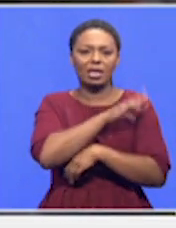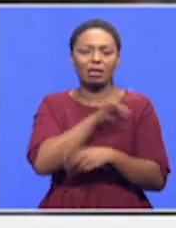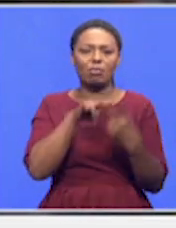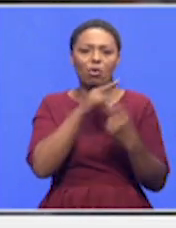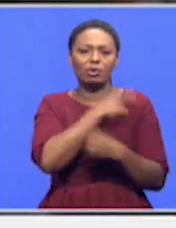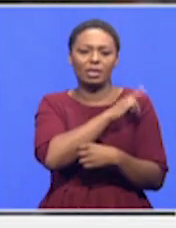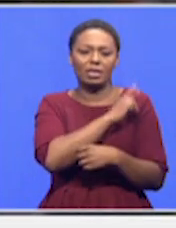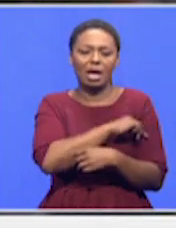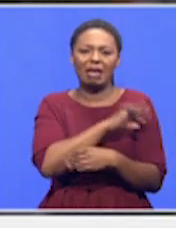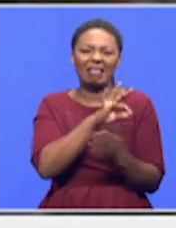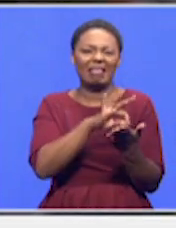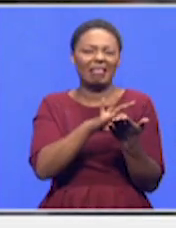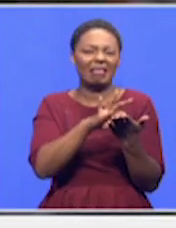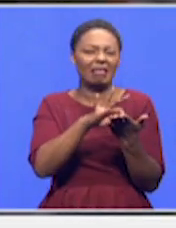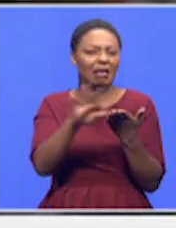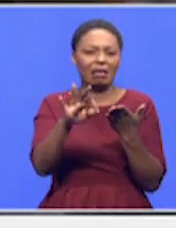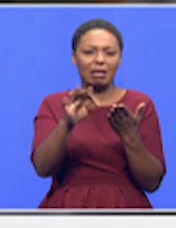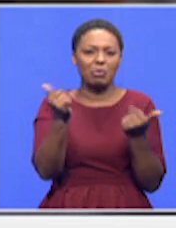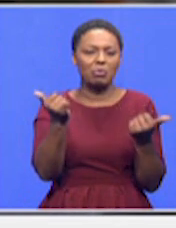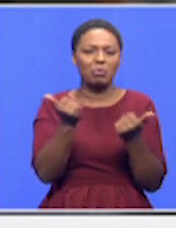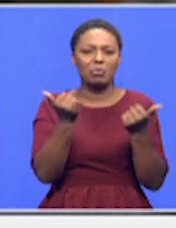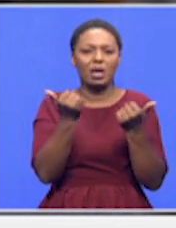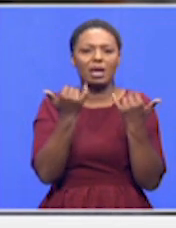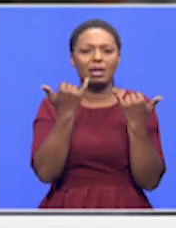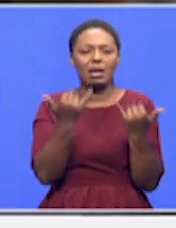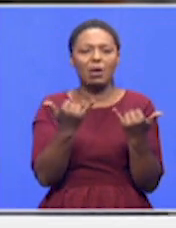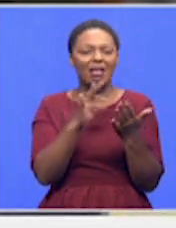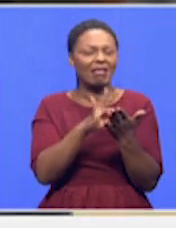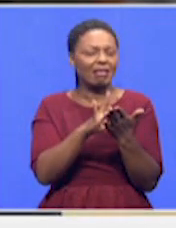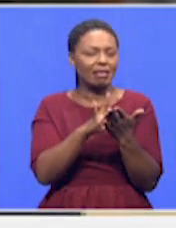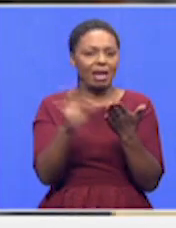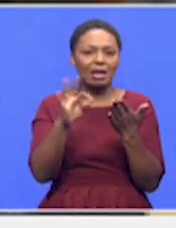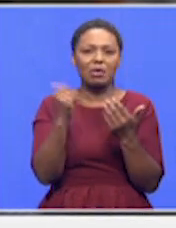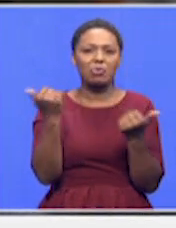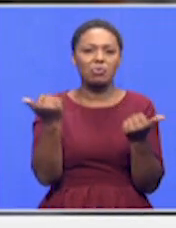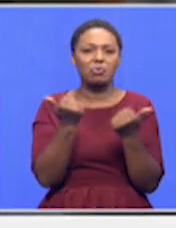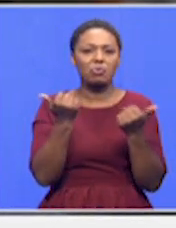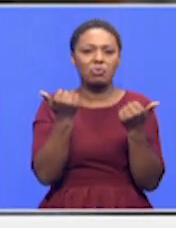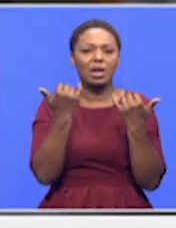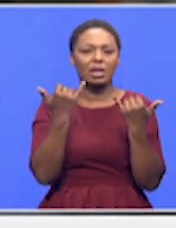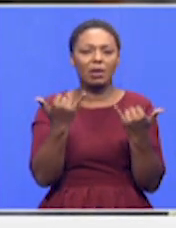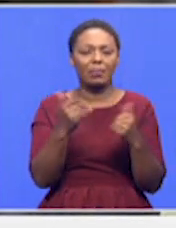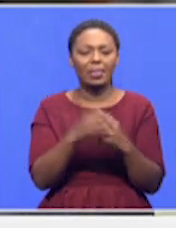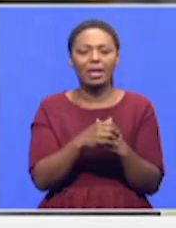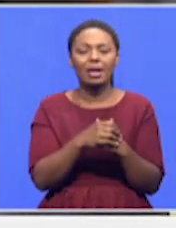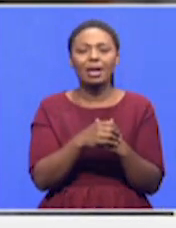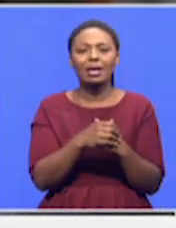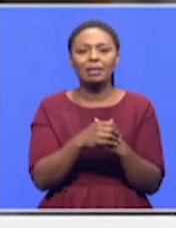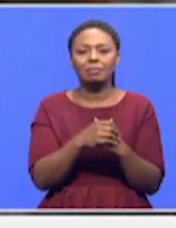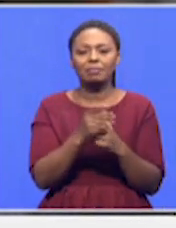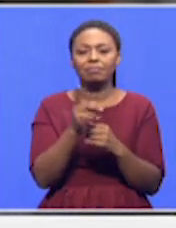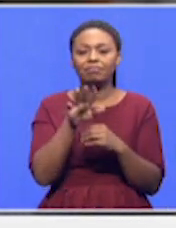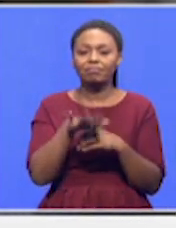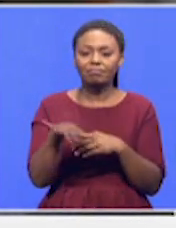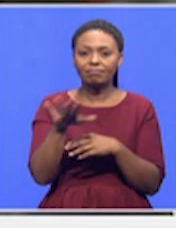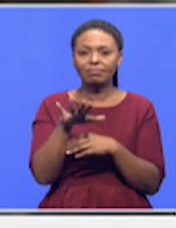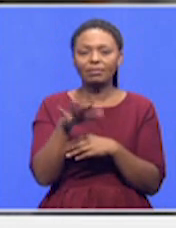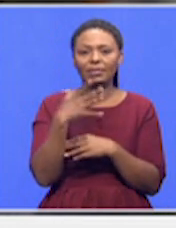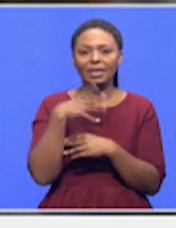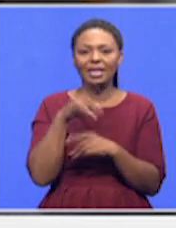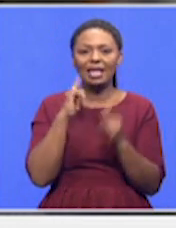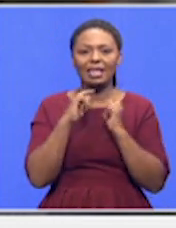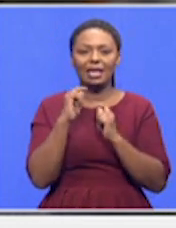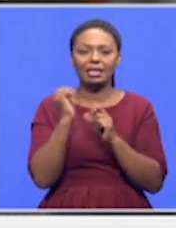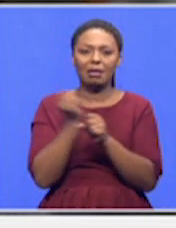it's clean. It's like, as in, it's quickly clean. Even the services have improved. There's one theatre, which is also in operation.